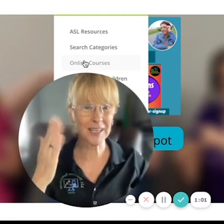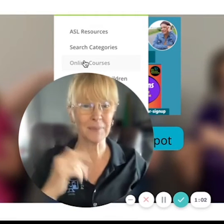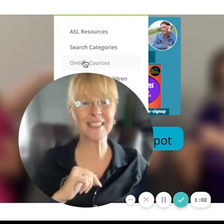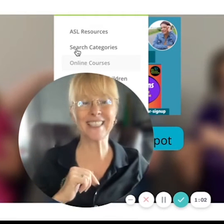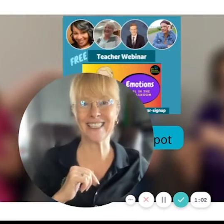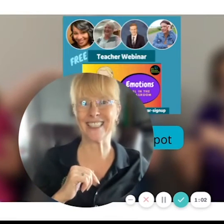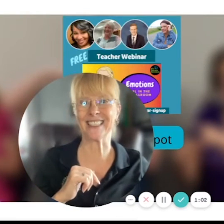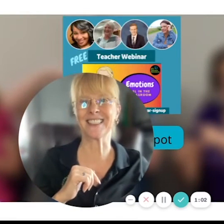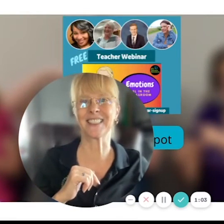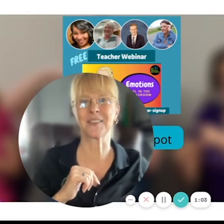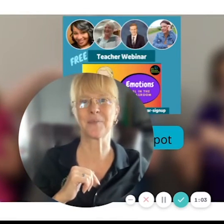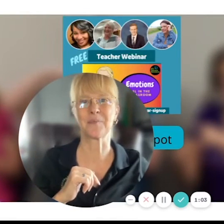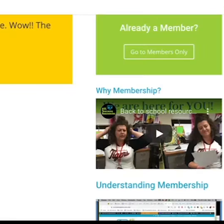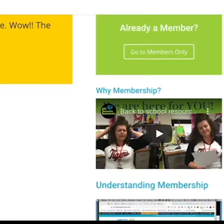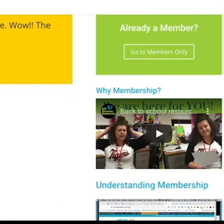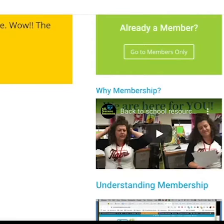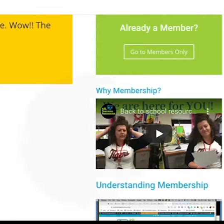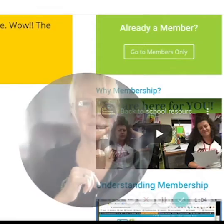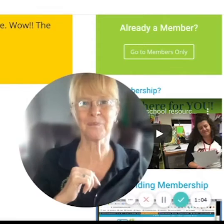it will open up to this